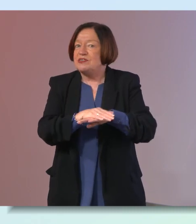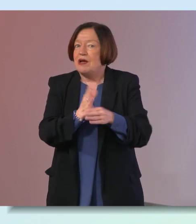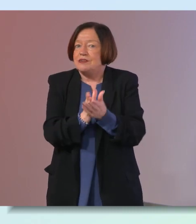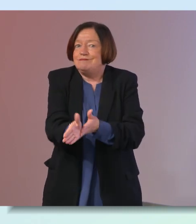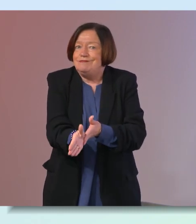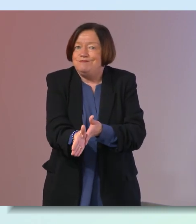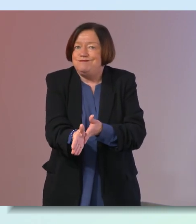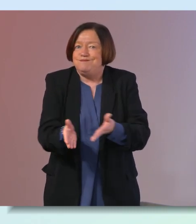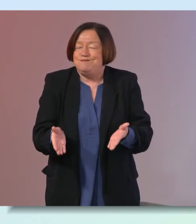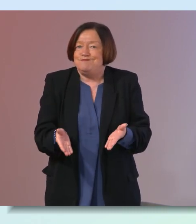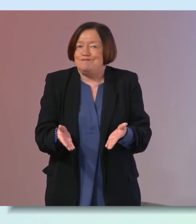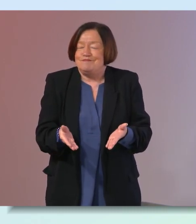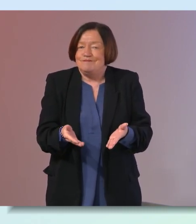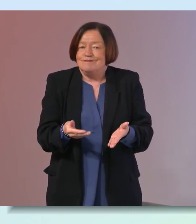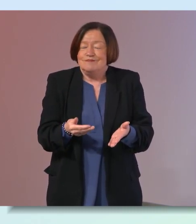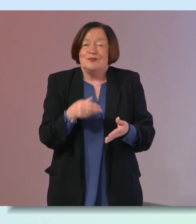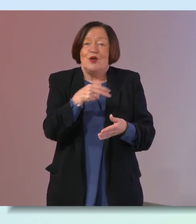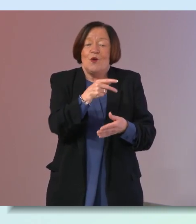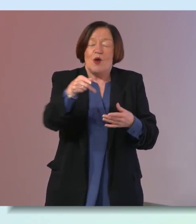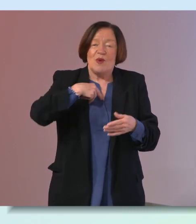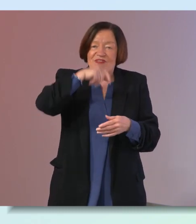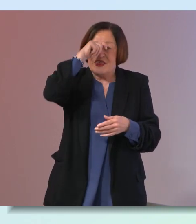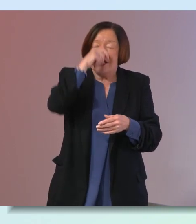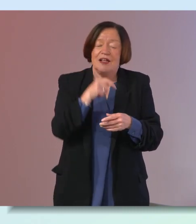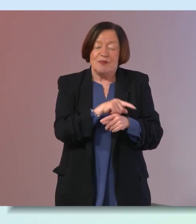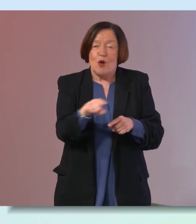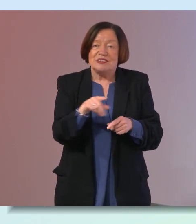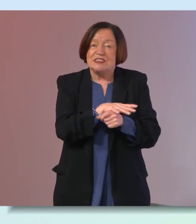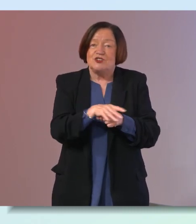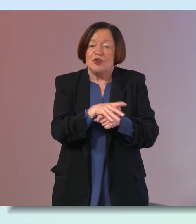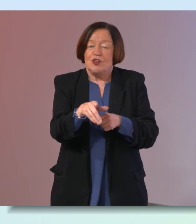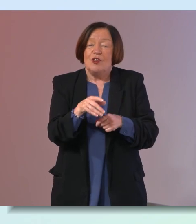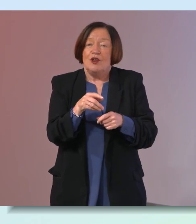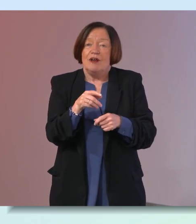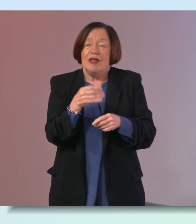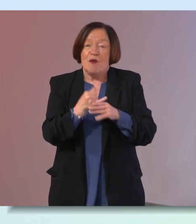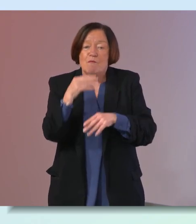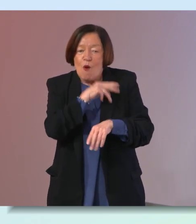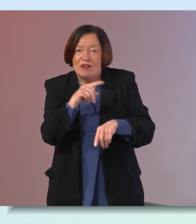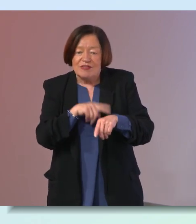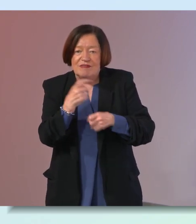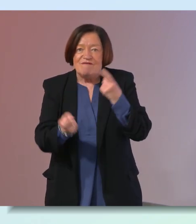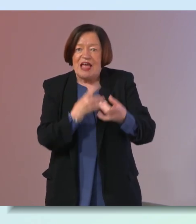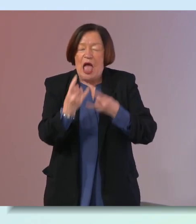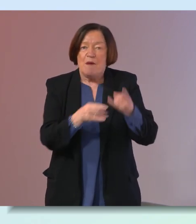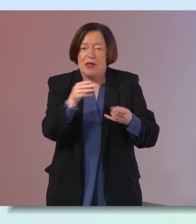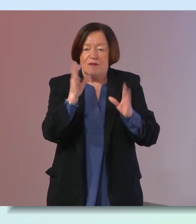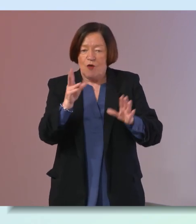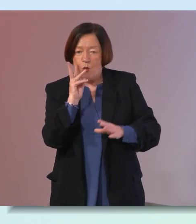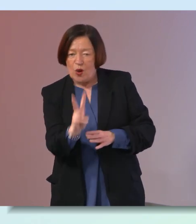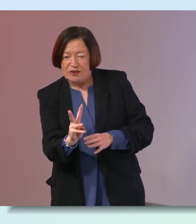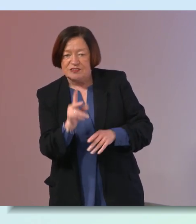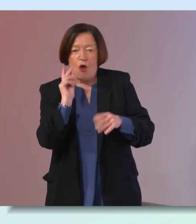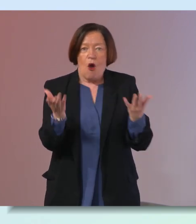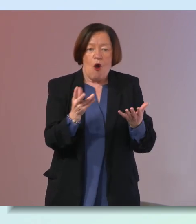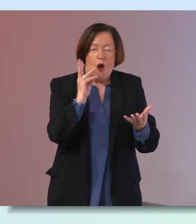and so when we think about those critical events that happen that sometimes people have witnessed or have happened in a